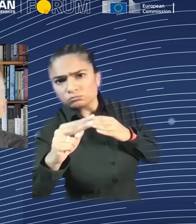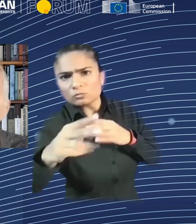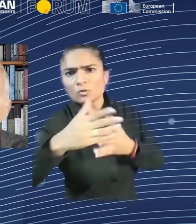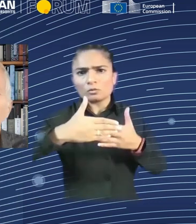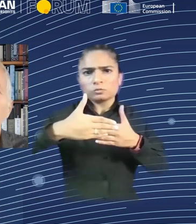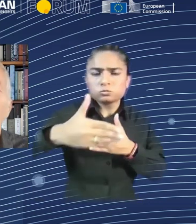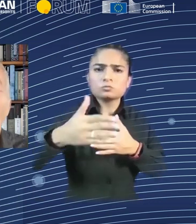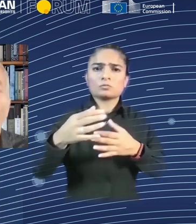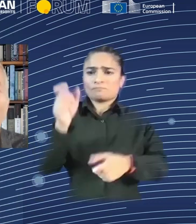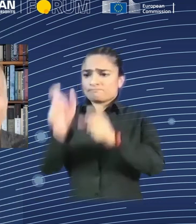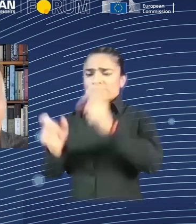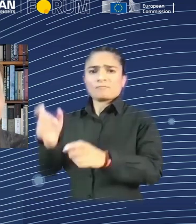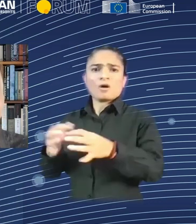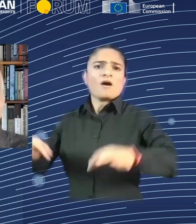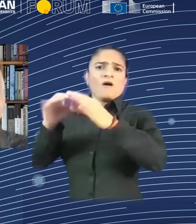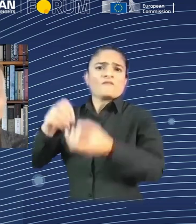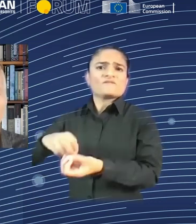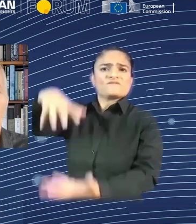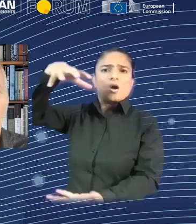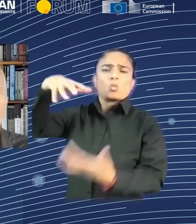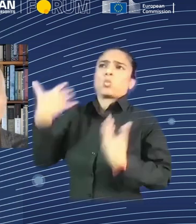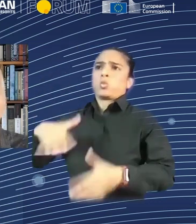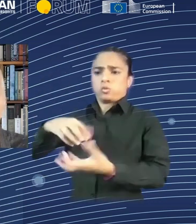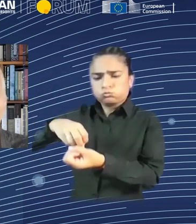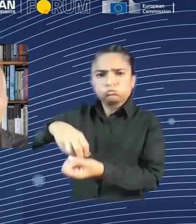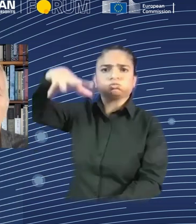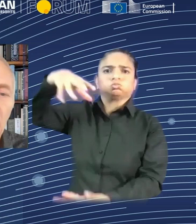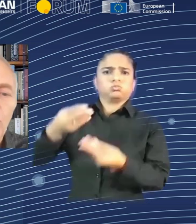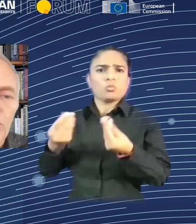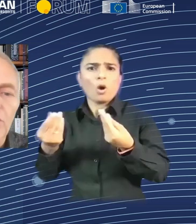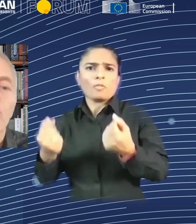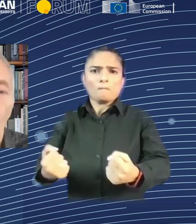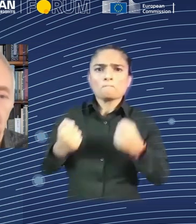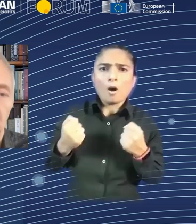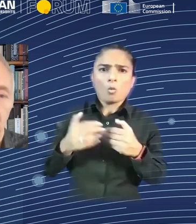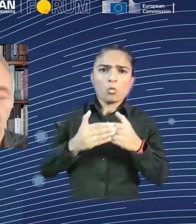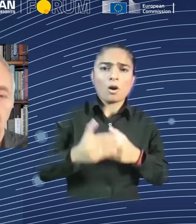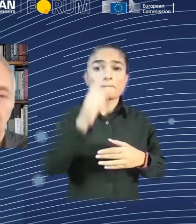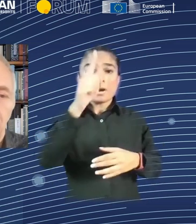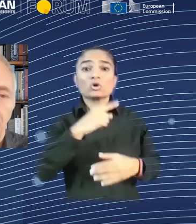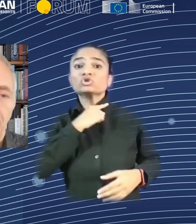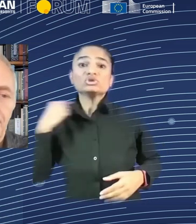is how widely AI is disseminated and who controls it.